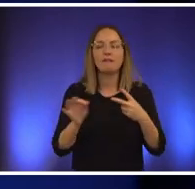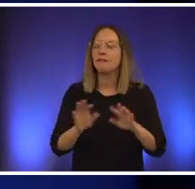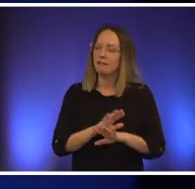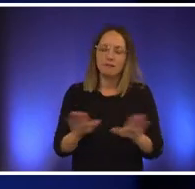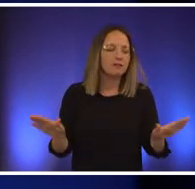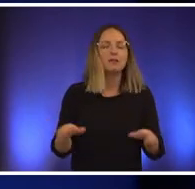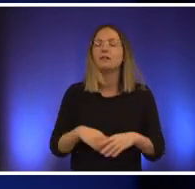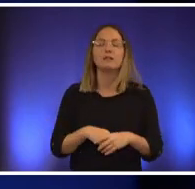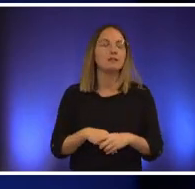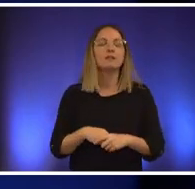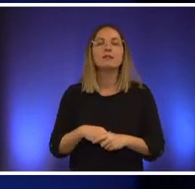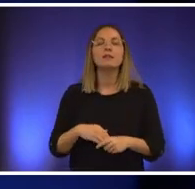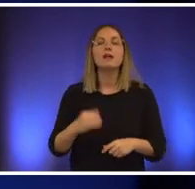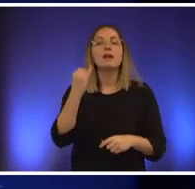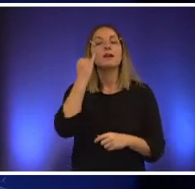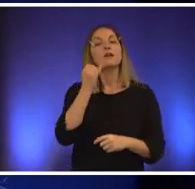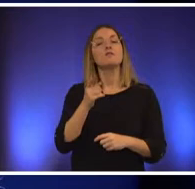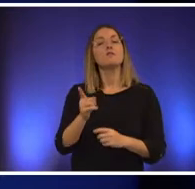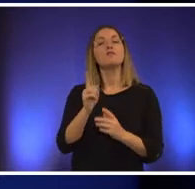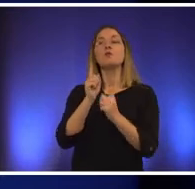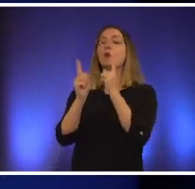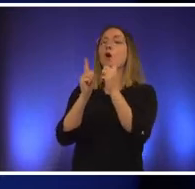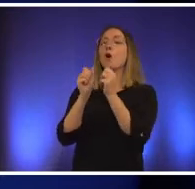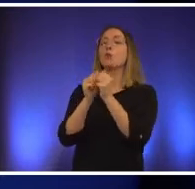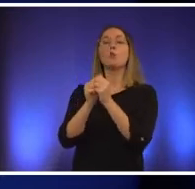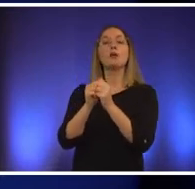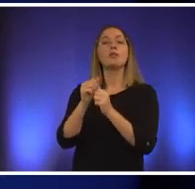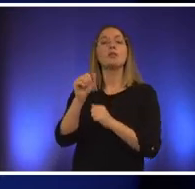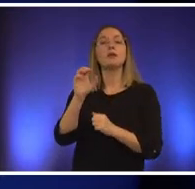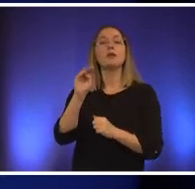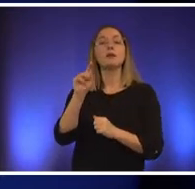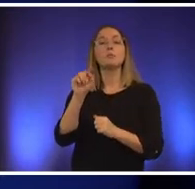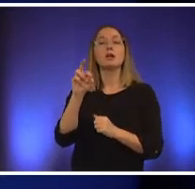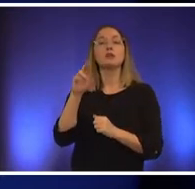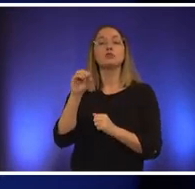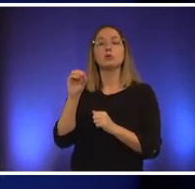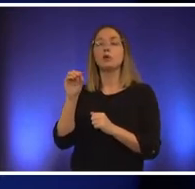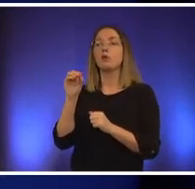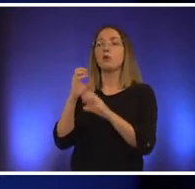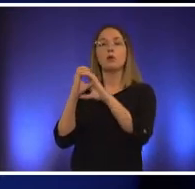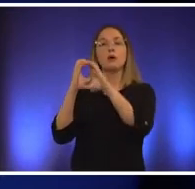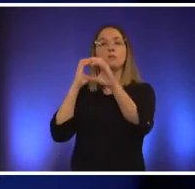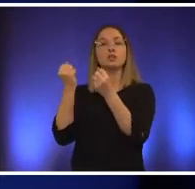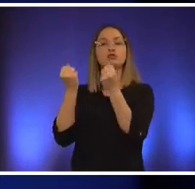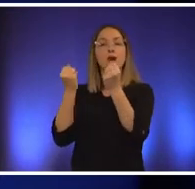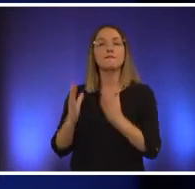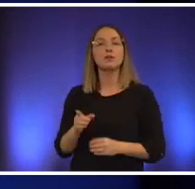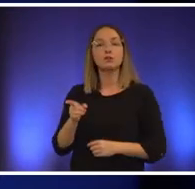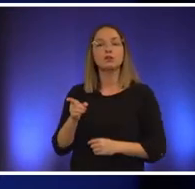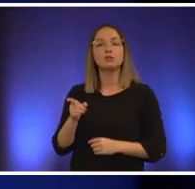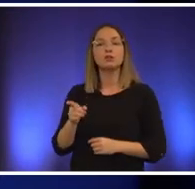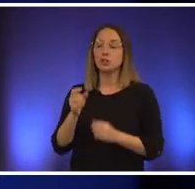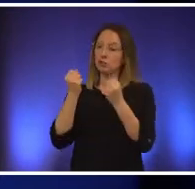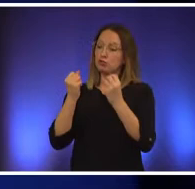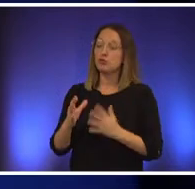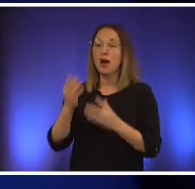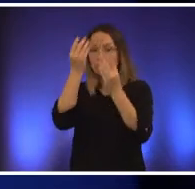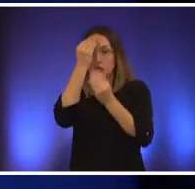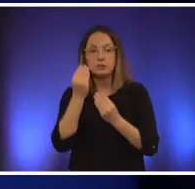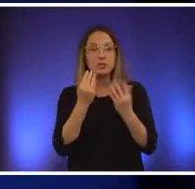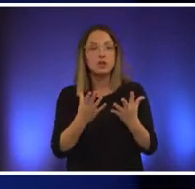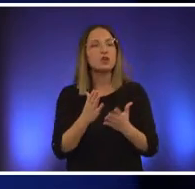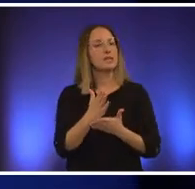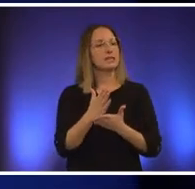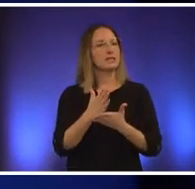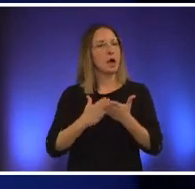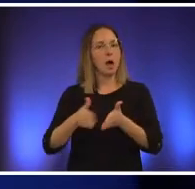a number of capital metro bus drivers one of the things that they'll tell you is that that some of the the the bike safety lanes